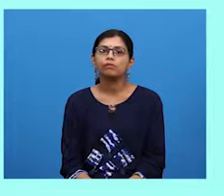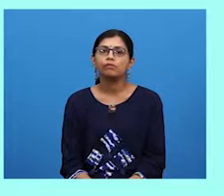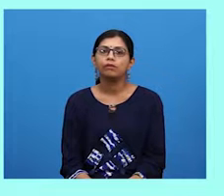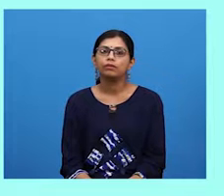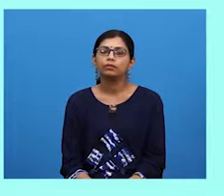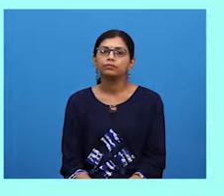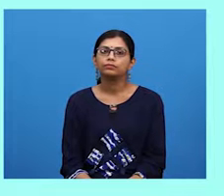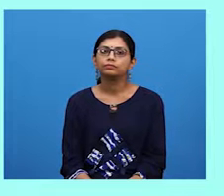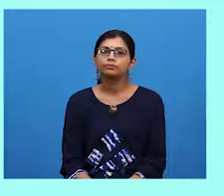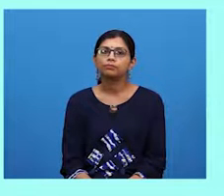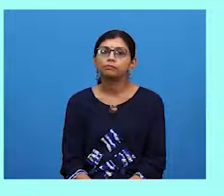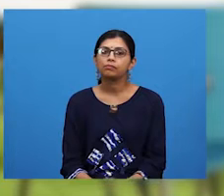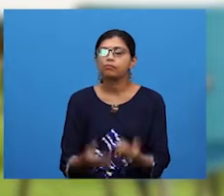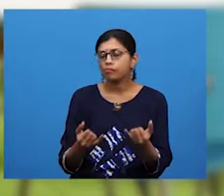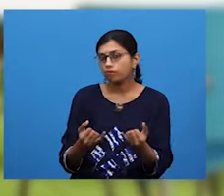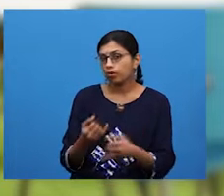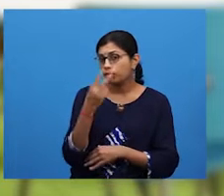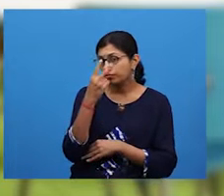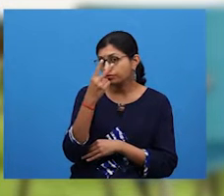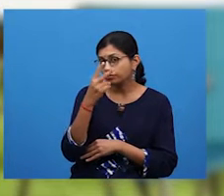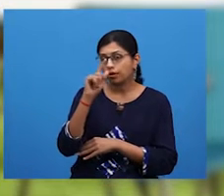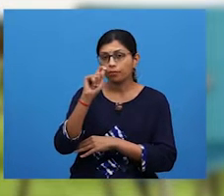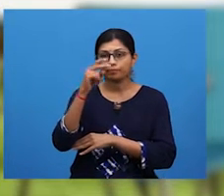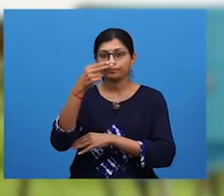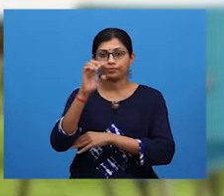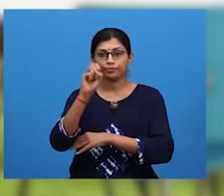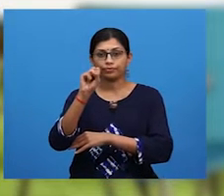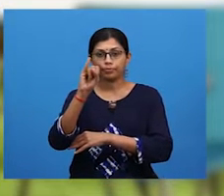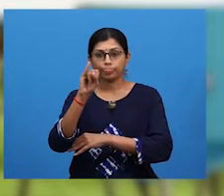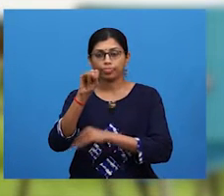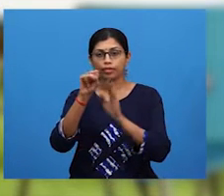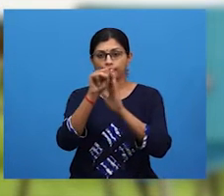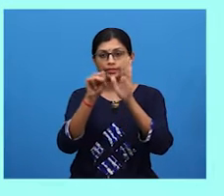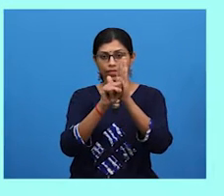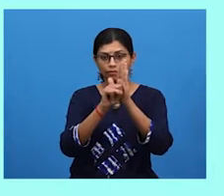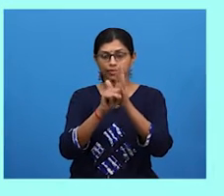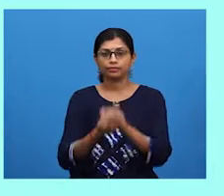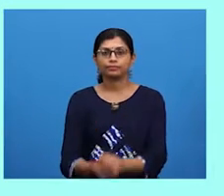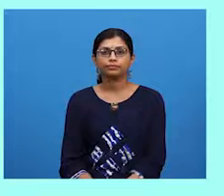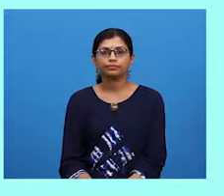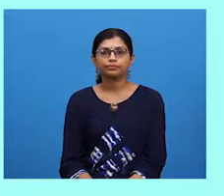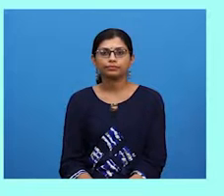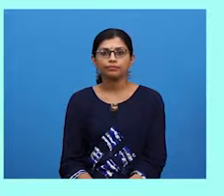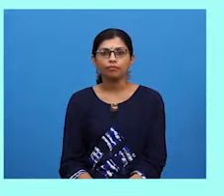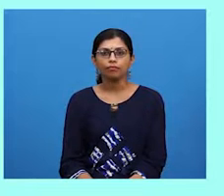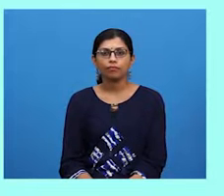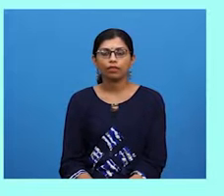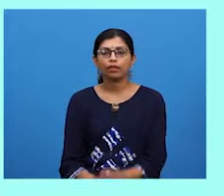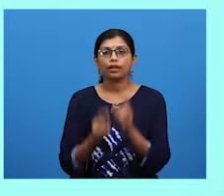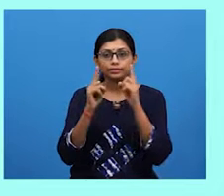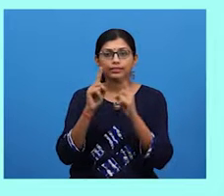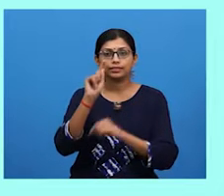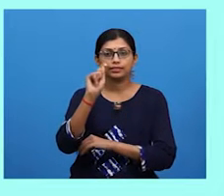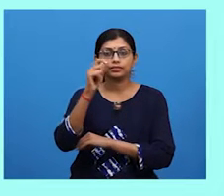Now, let's look at the thesis statement together. The thesis